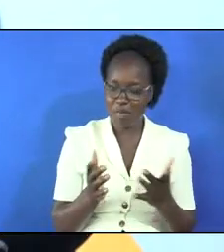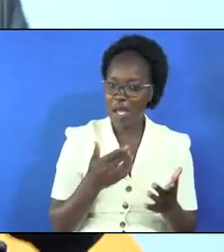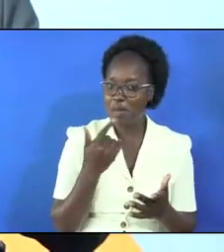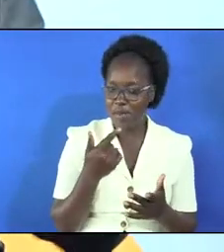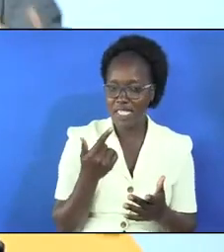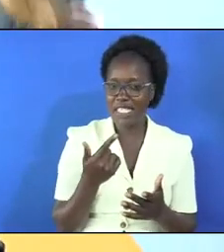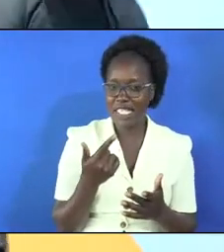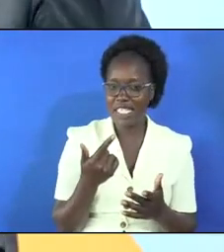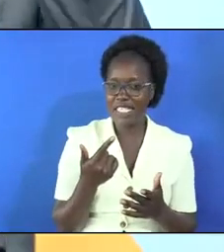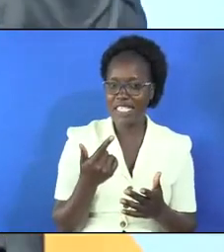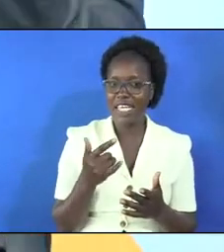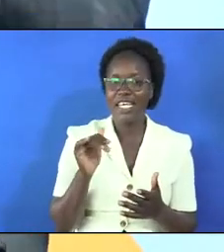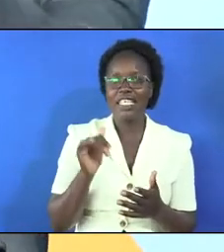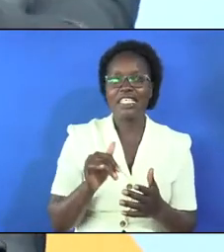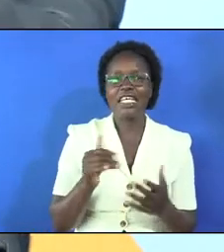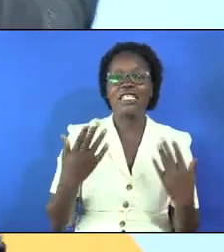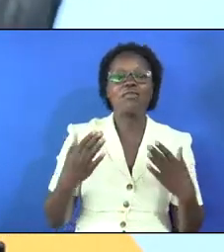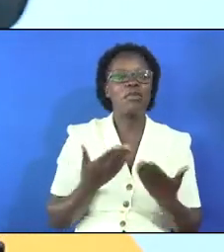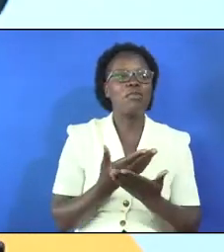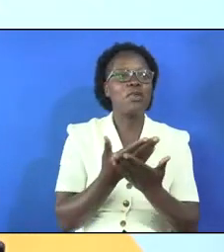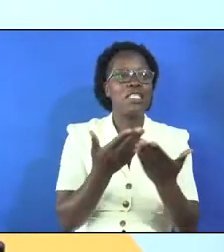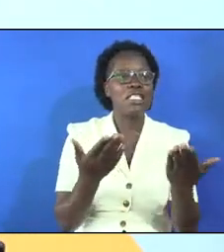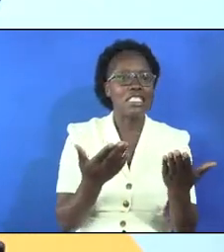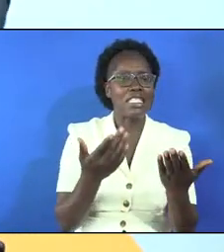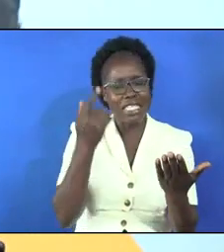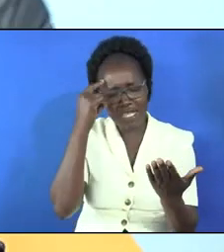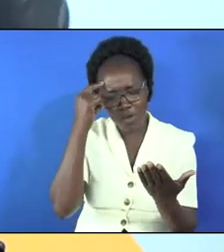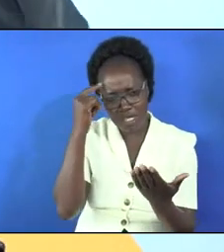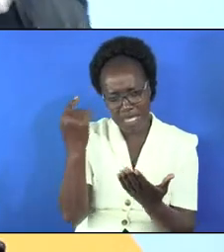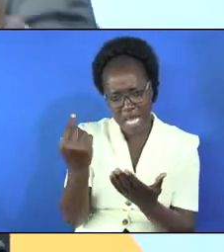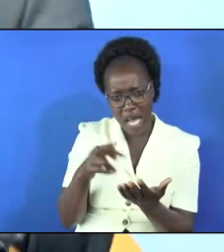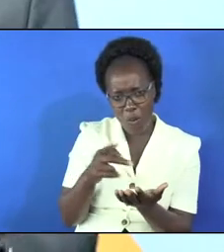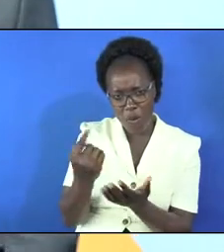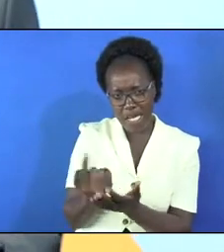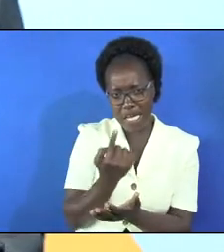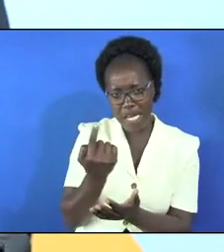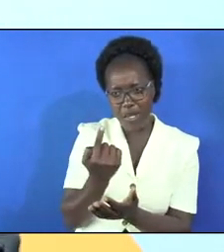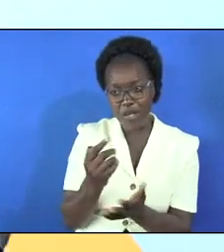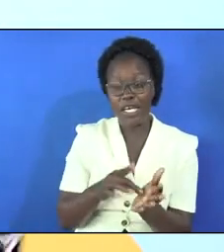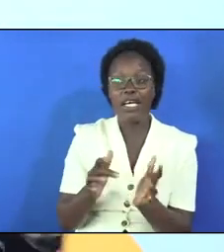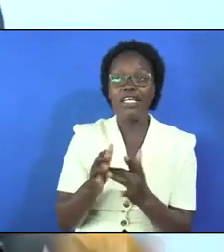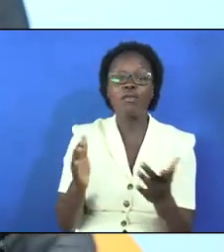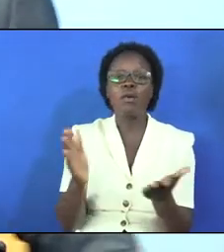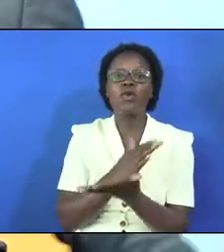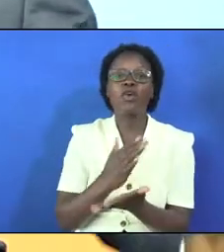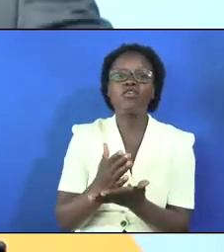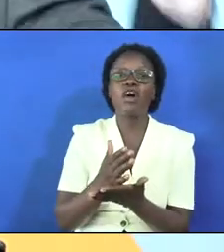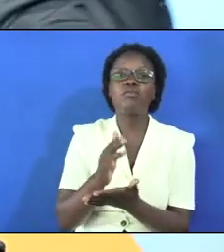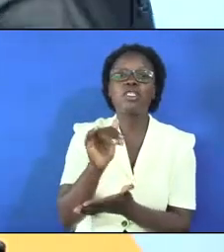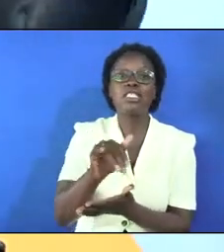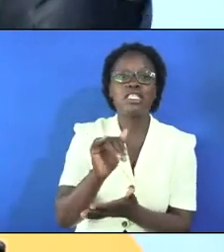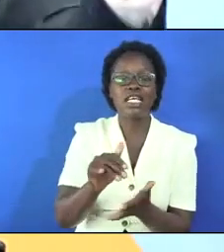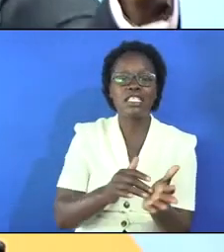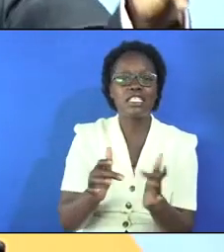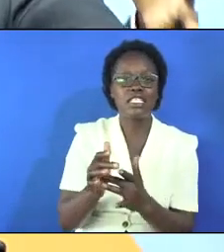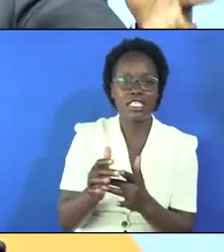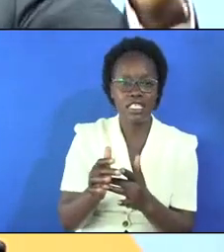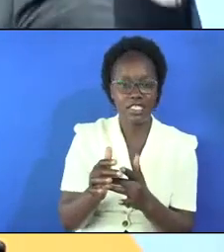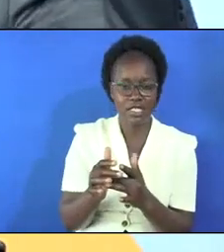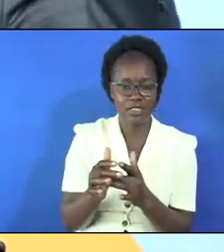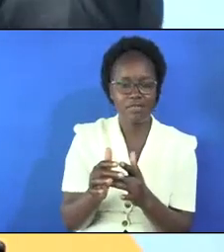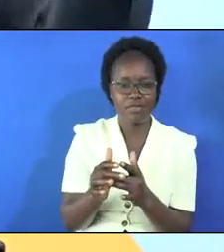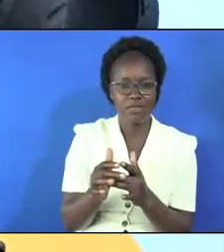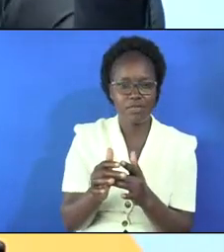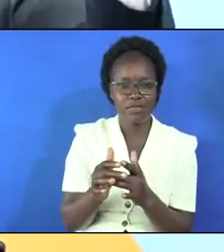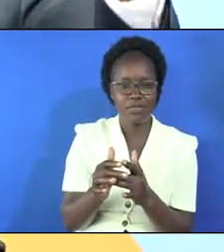is telling me that as these people thought they were walking alone the bible confirms that jesus